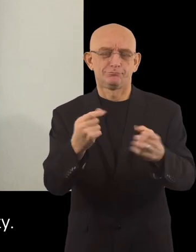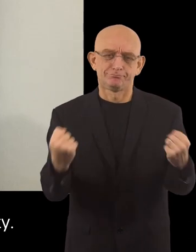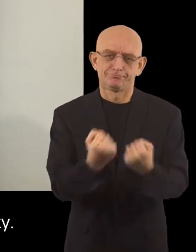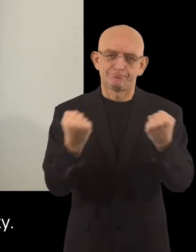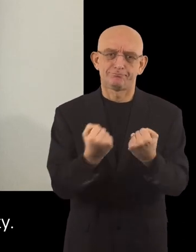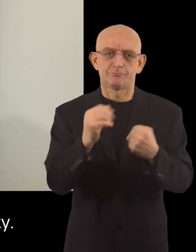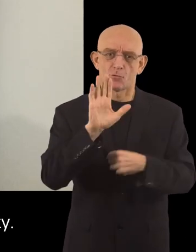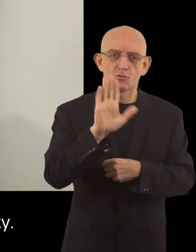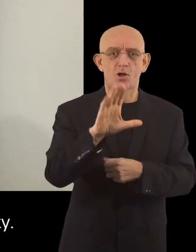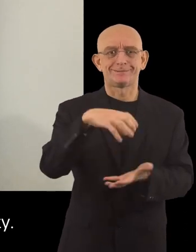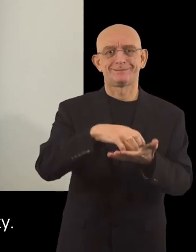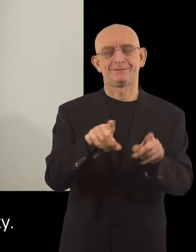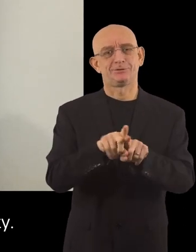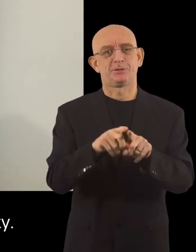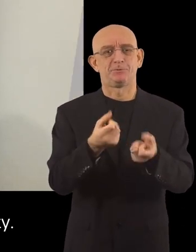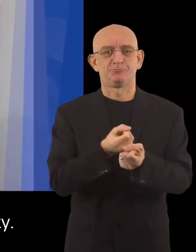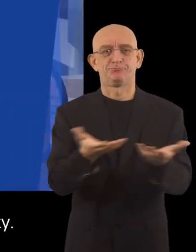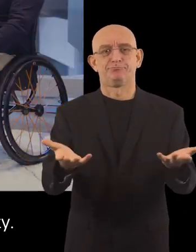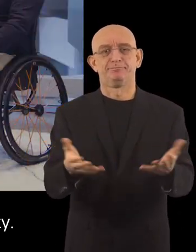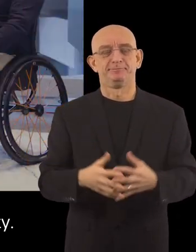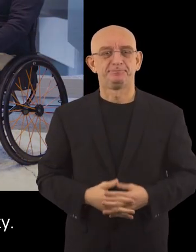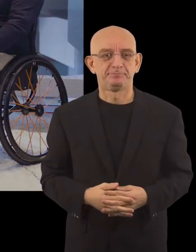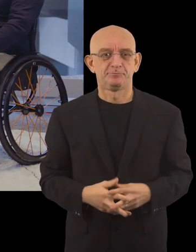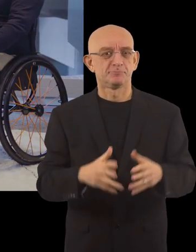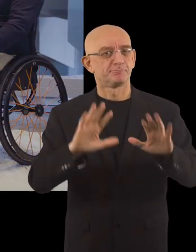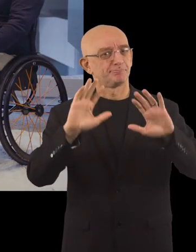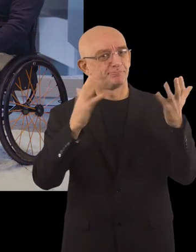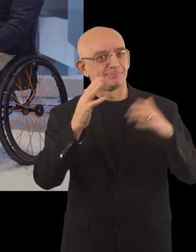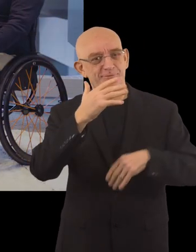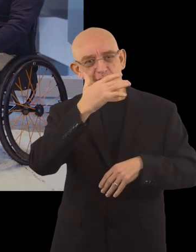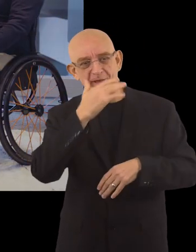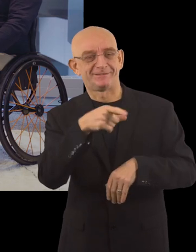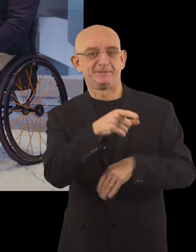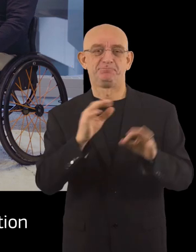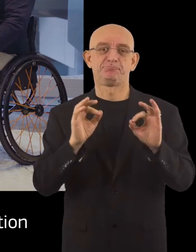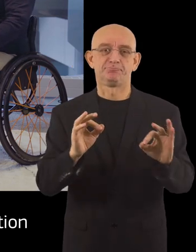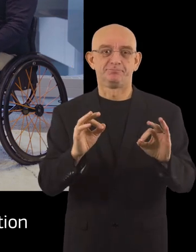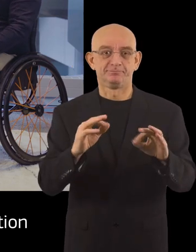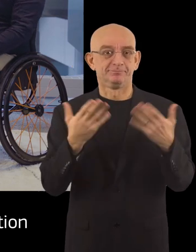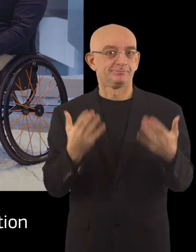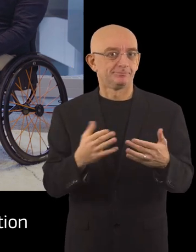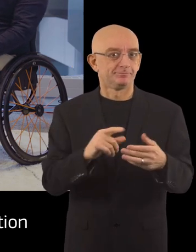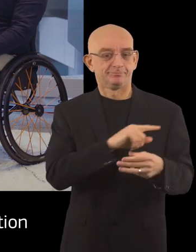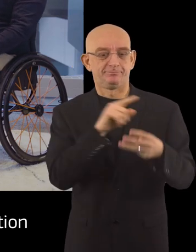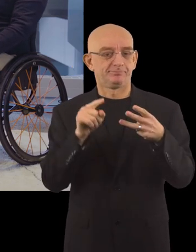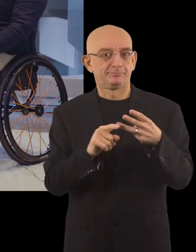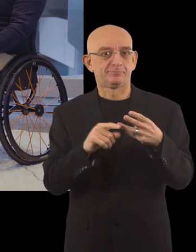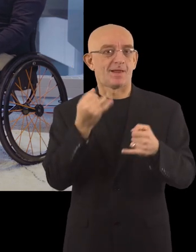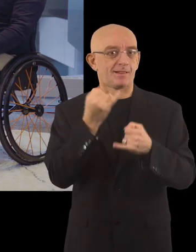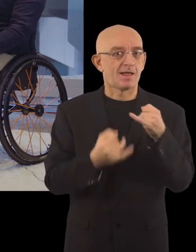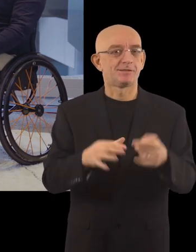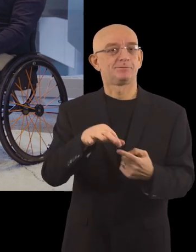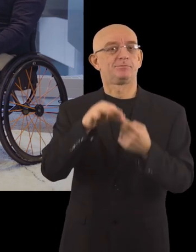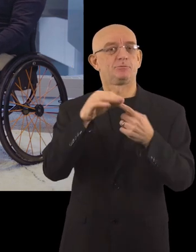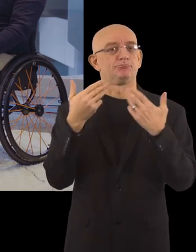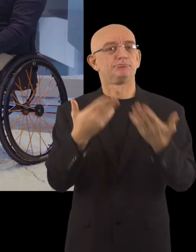Please keep trying your best for your city. Congratulations again, Comatini. We're going to go to the last special mention for the